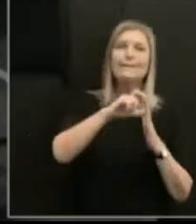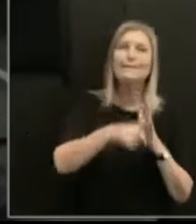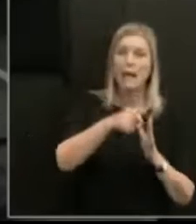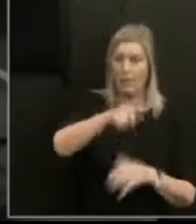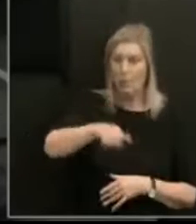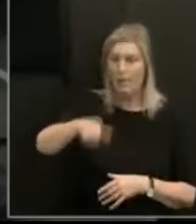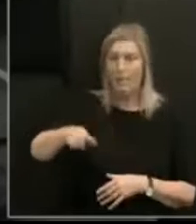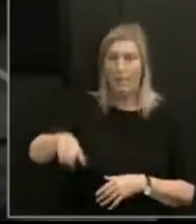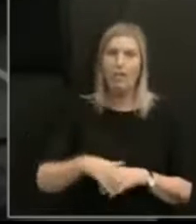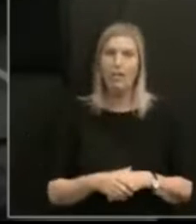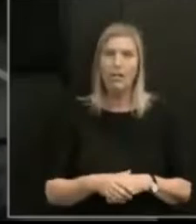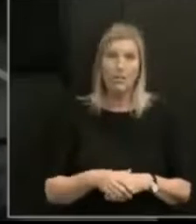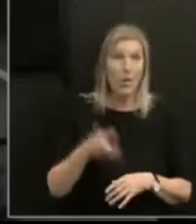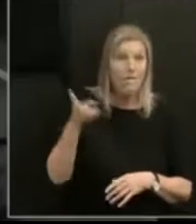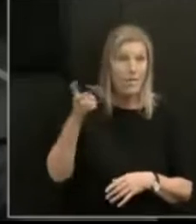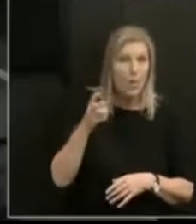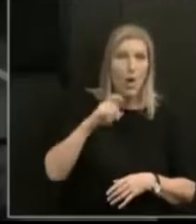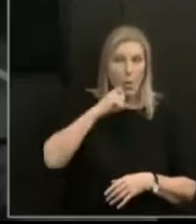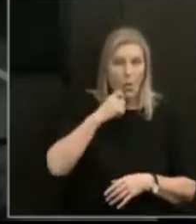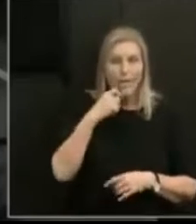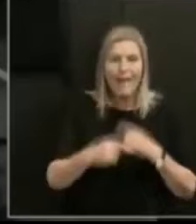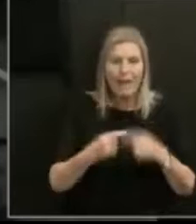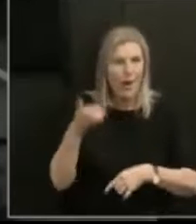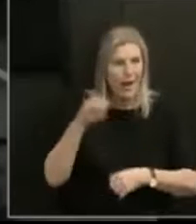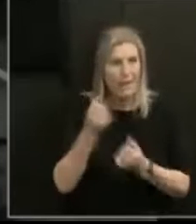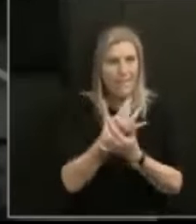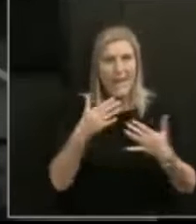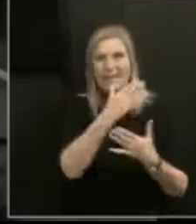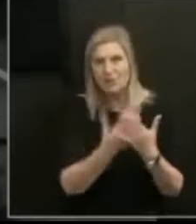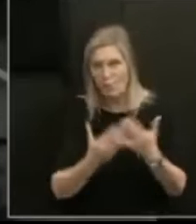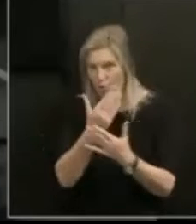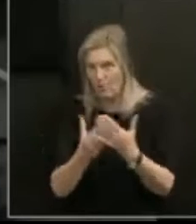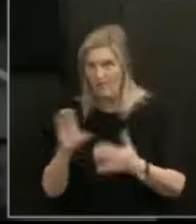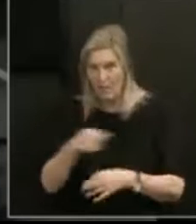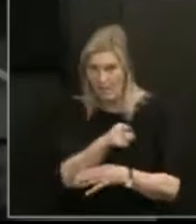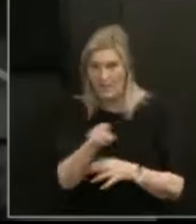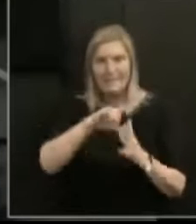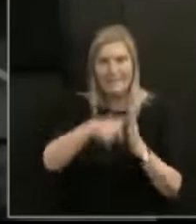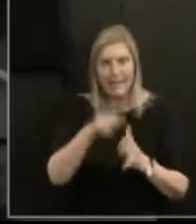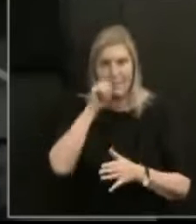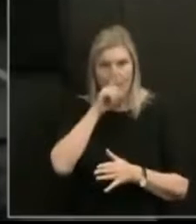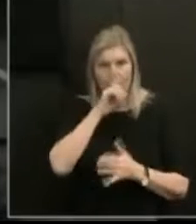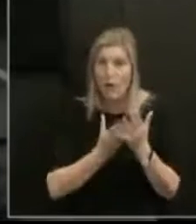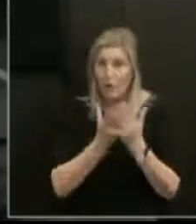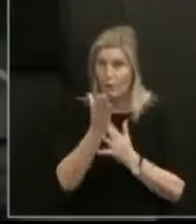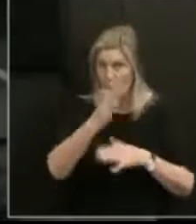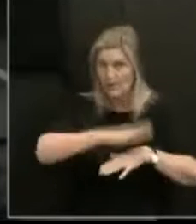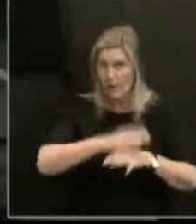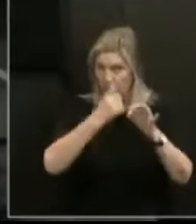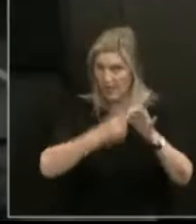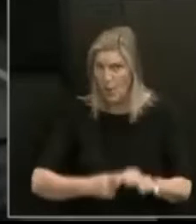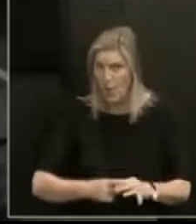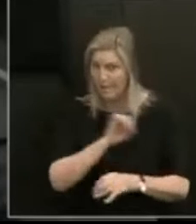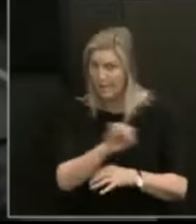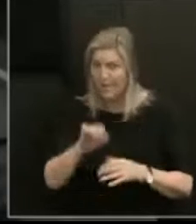heard and will continue to hear from many during this contextual hearing and throughout the inquiry about the experience